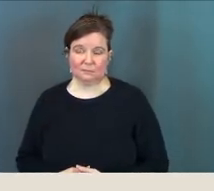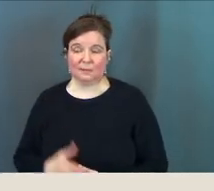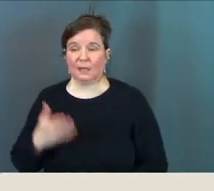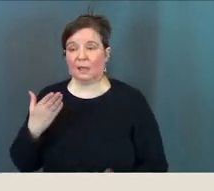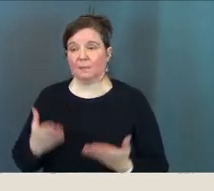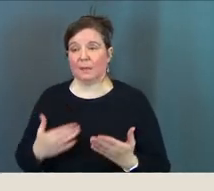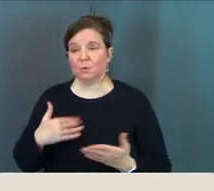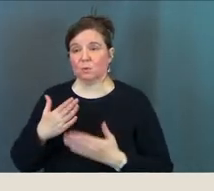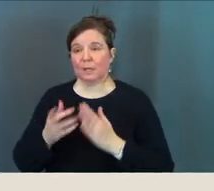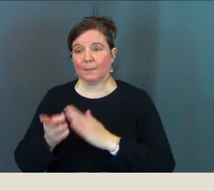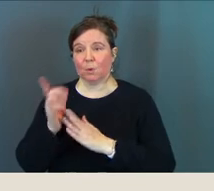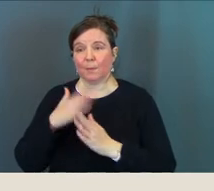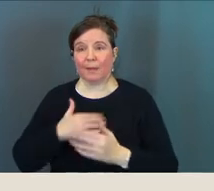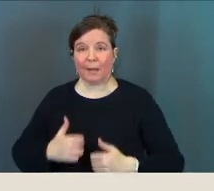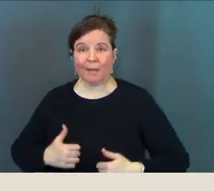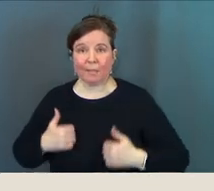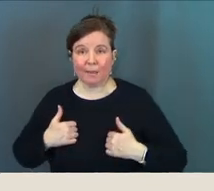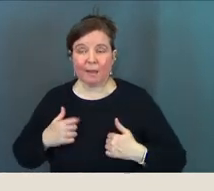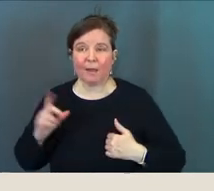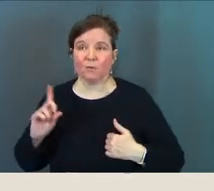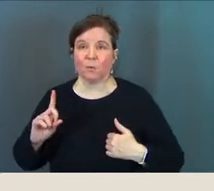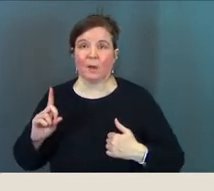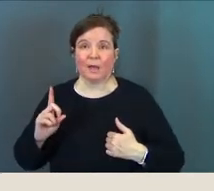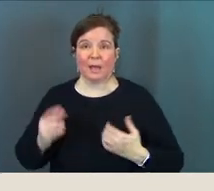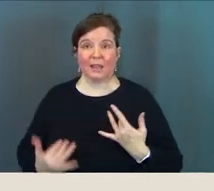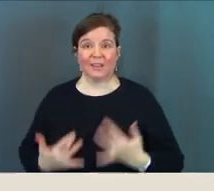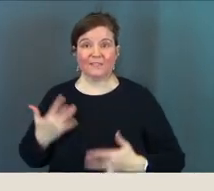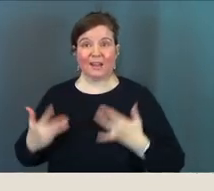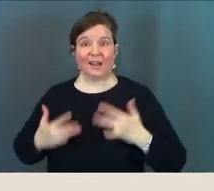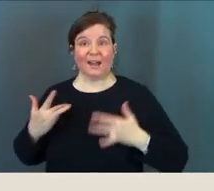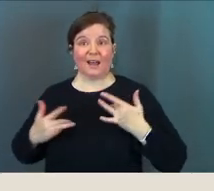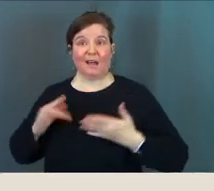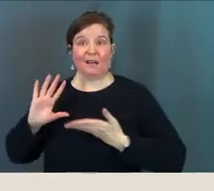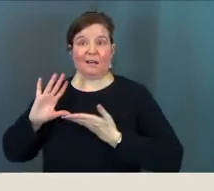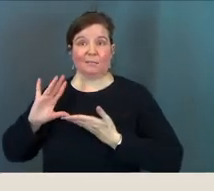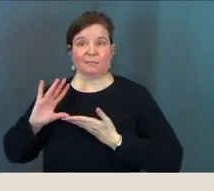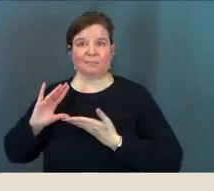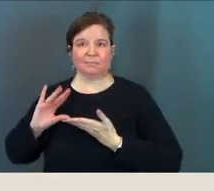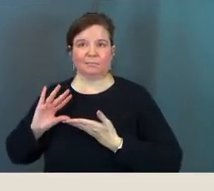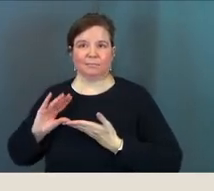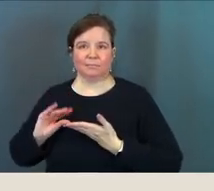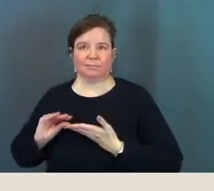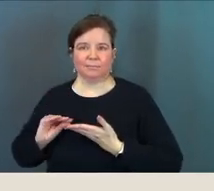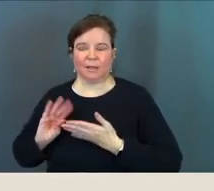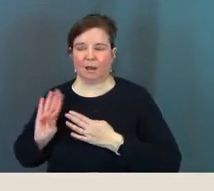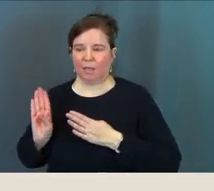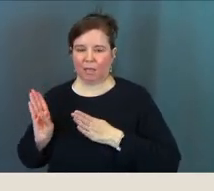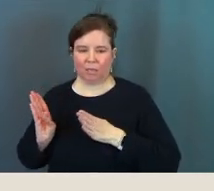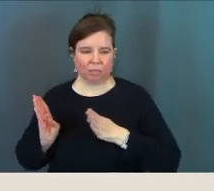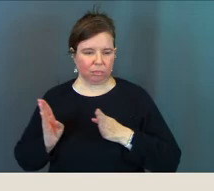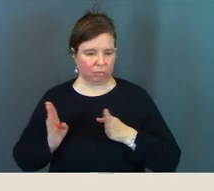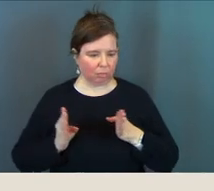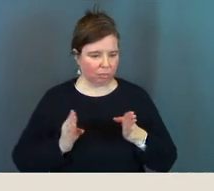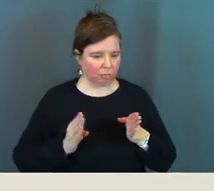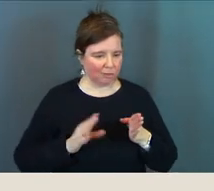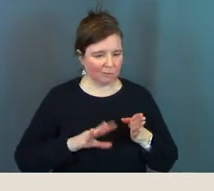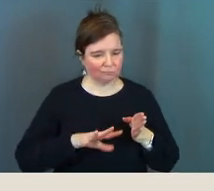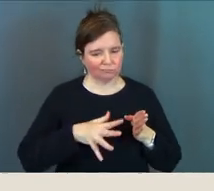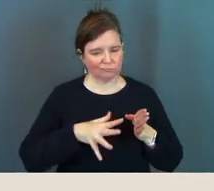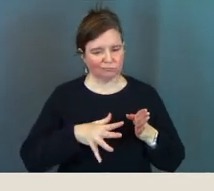and maybe there were some moments in my life where the fire started to fade and I started to move in the direction of lukewarm